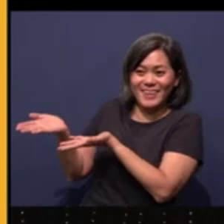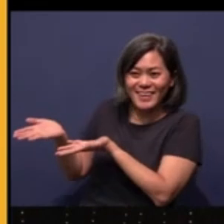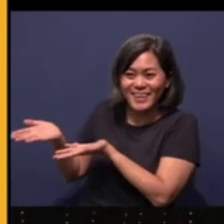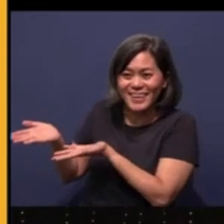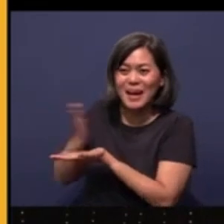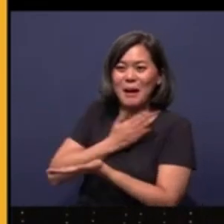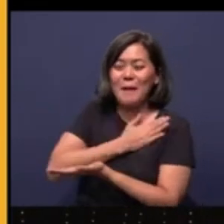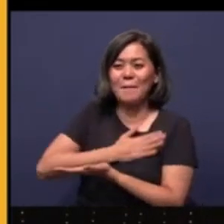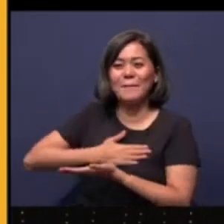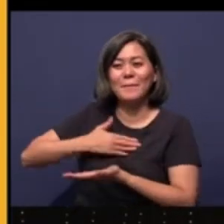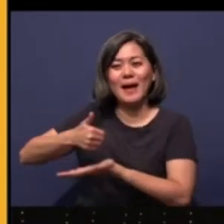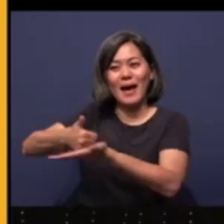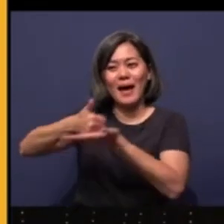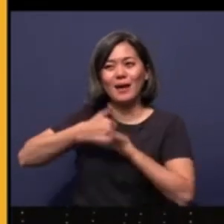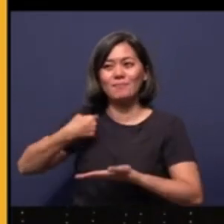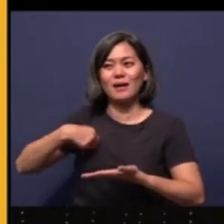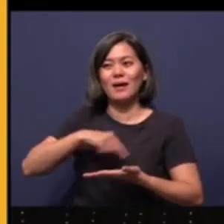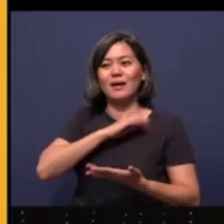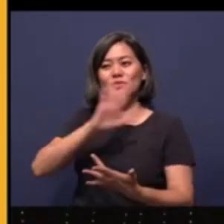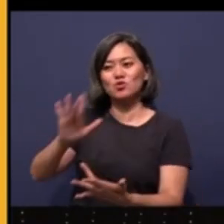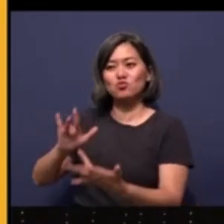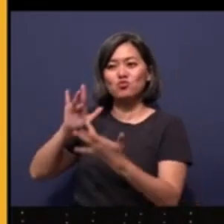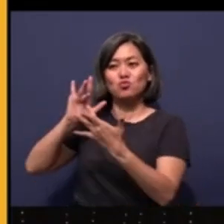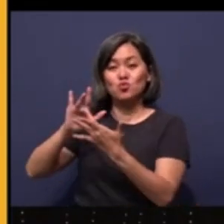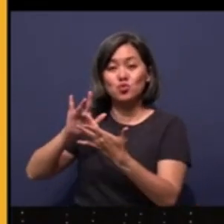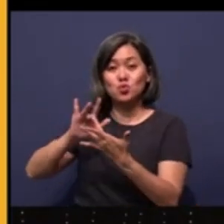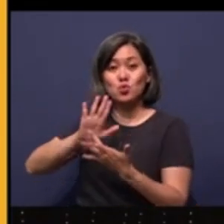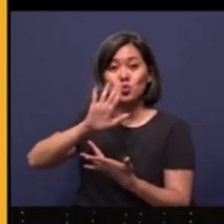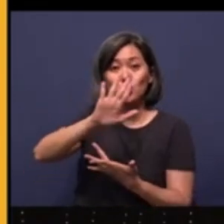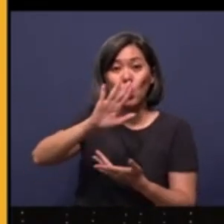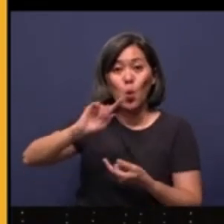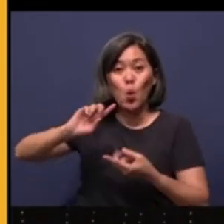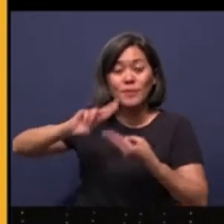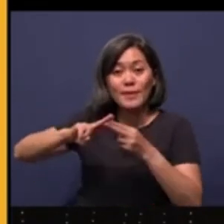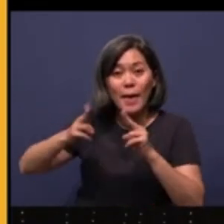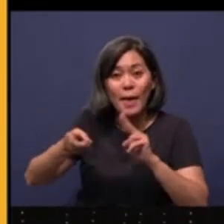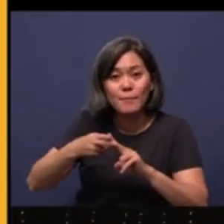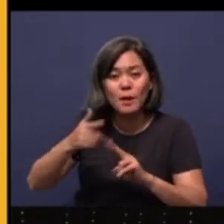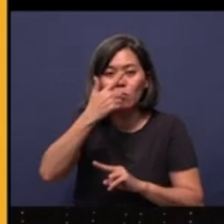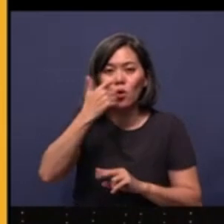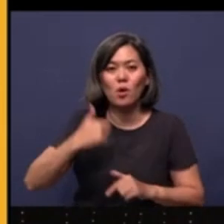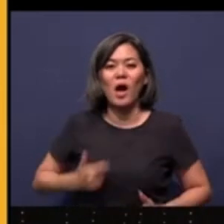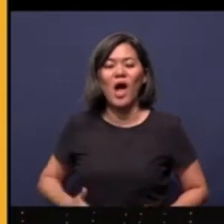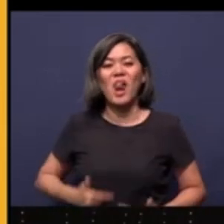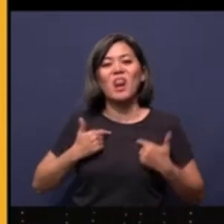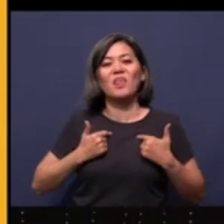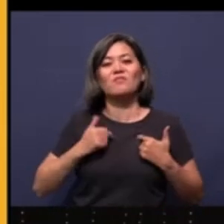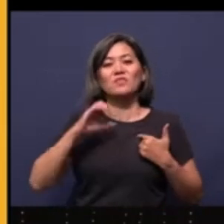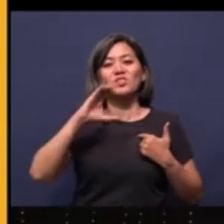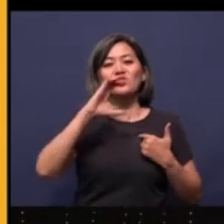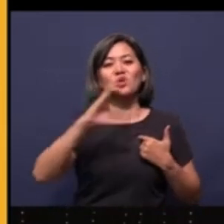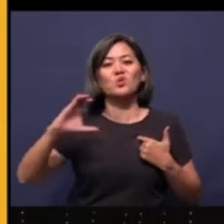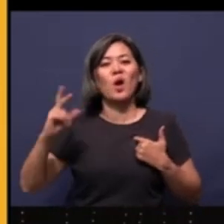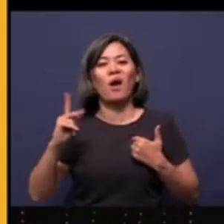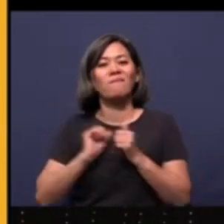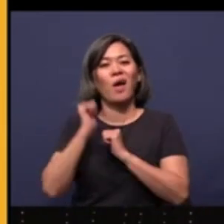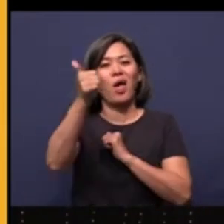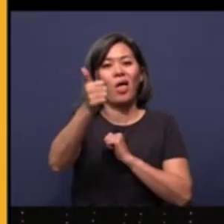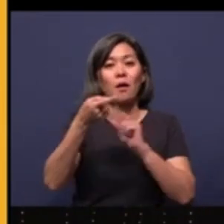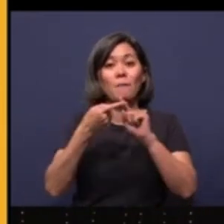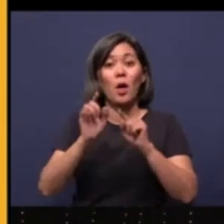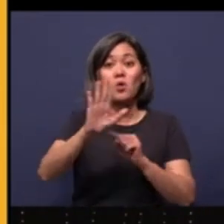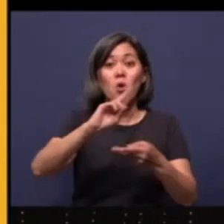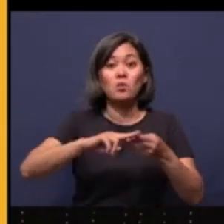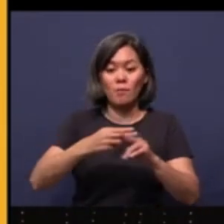Please help us to reach out to your neighbors, because I live in Swazugan, I'm far away. But your neighbors are here,